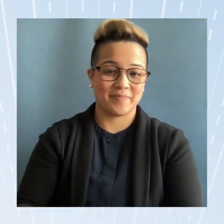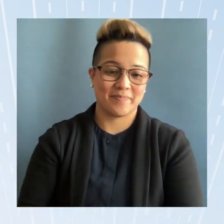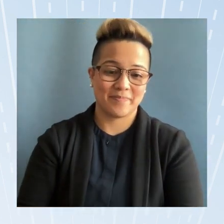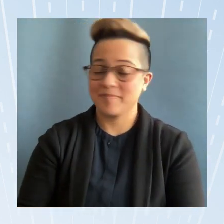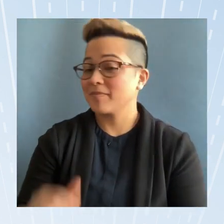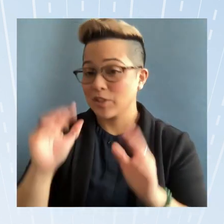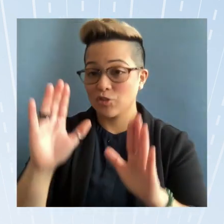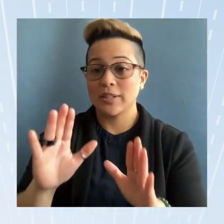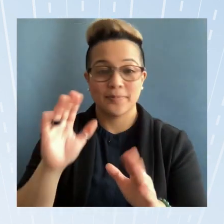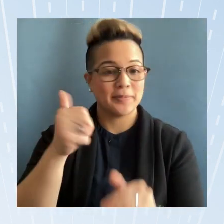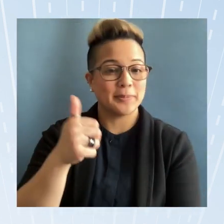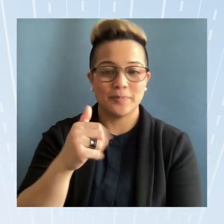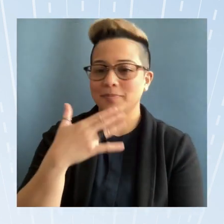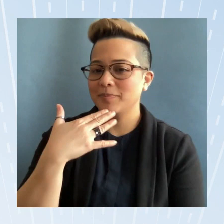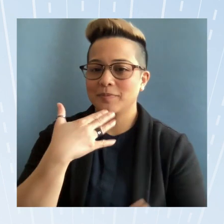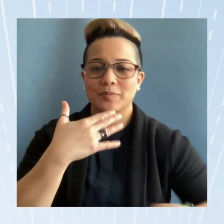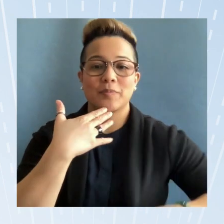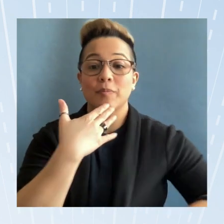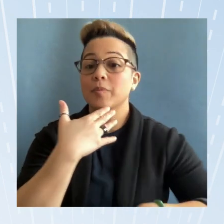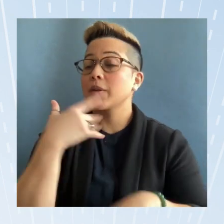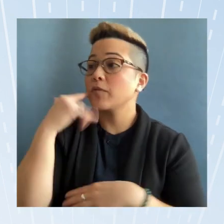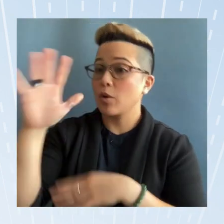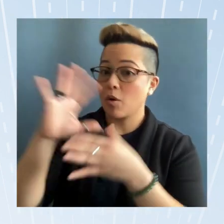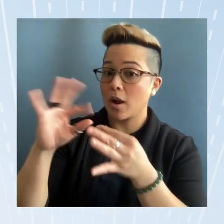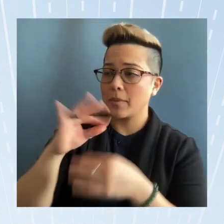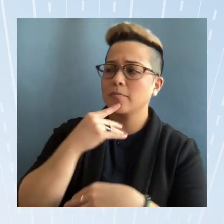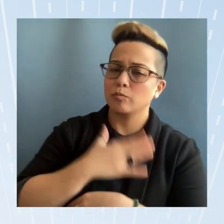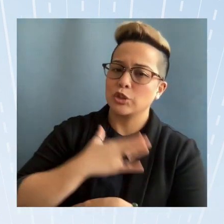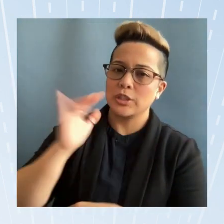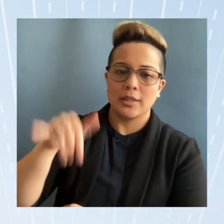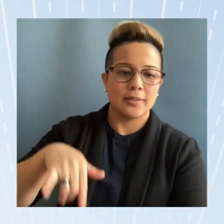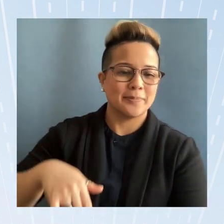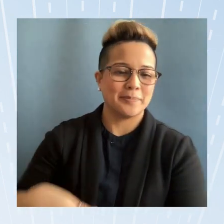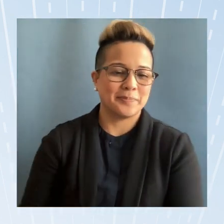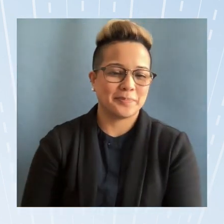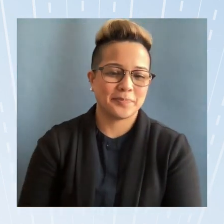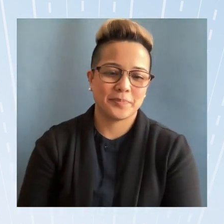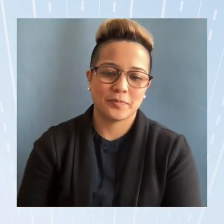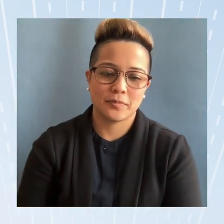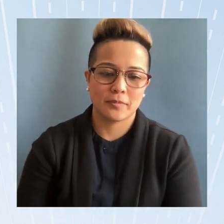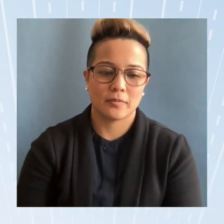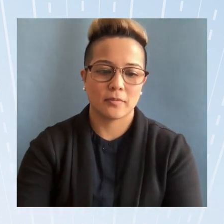thank you for your comment i appreciate it thank you